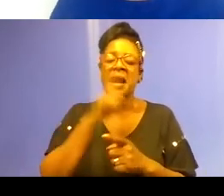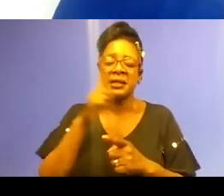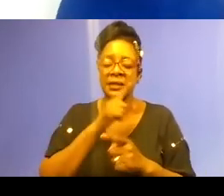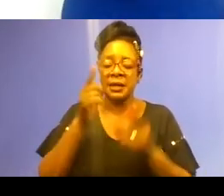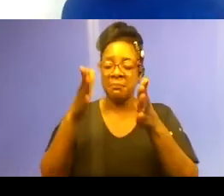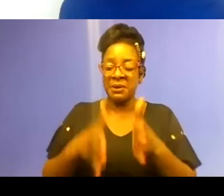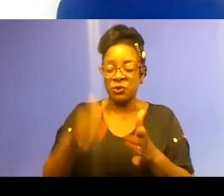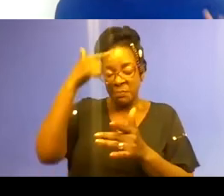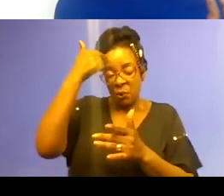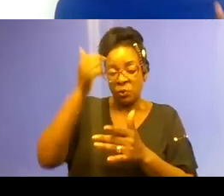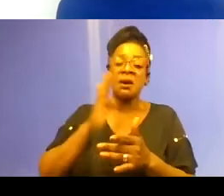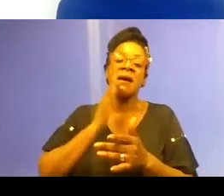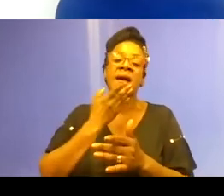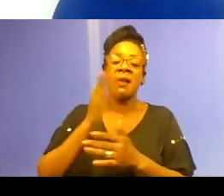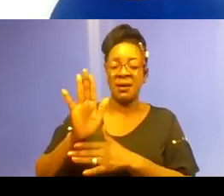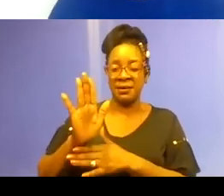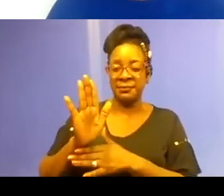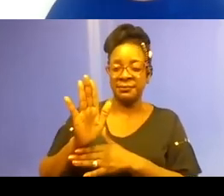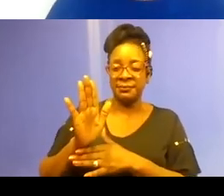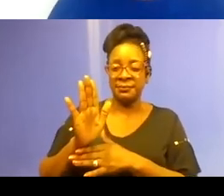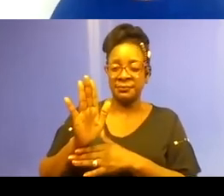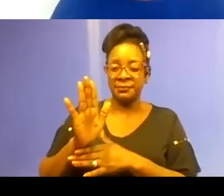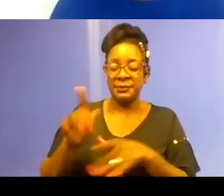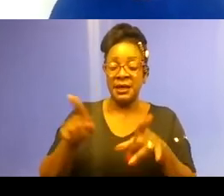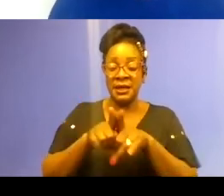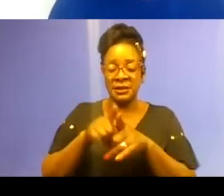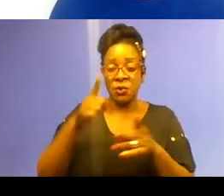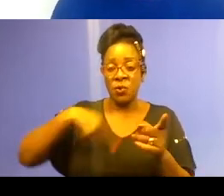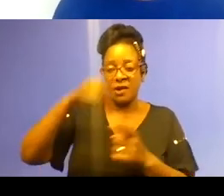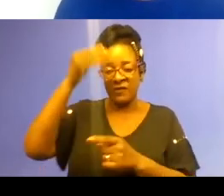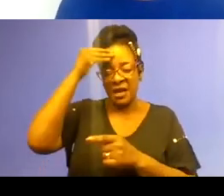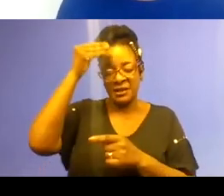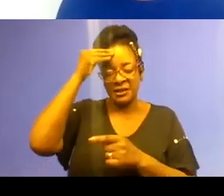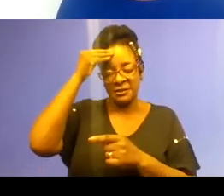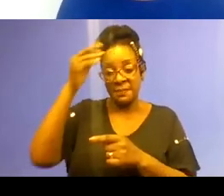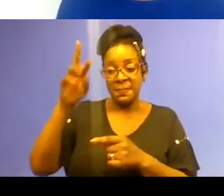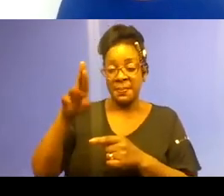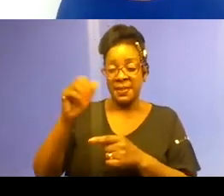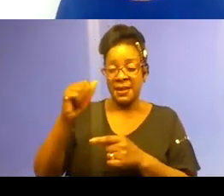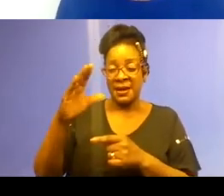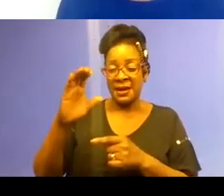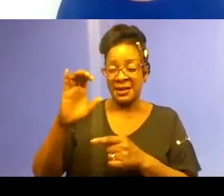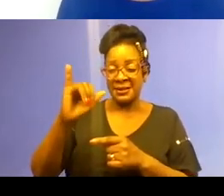But as we've just learned, racism is more extensive than that.